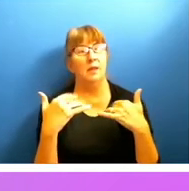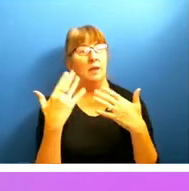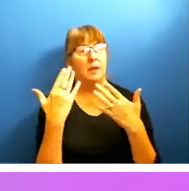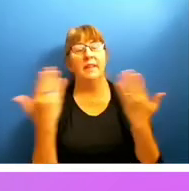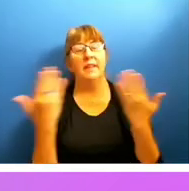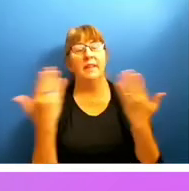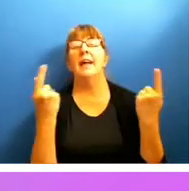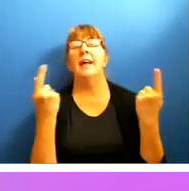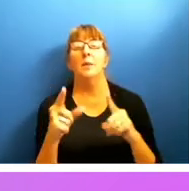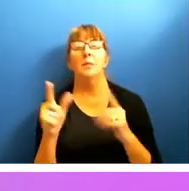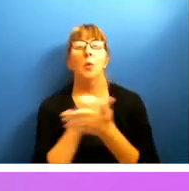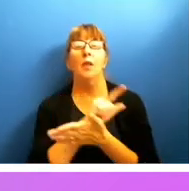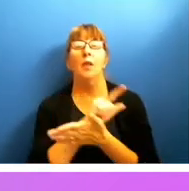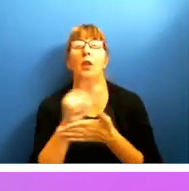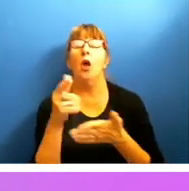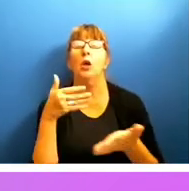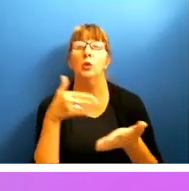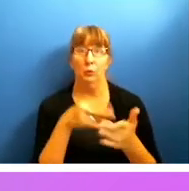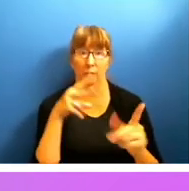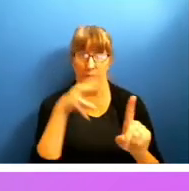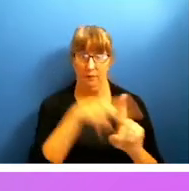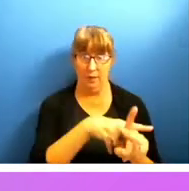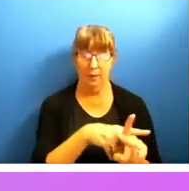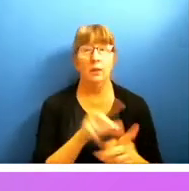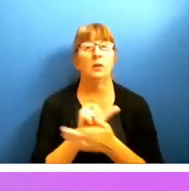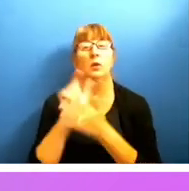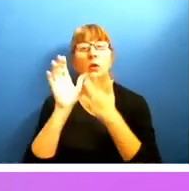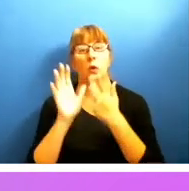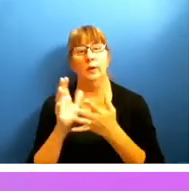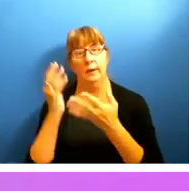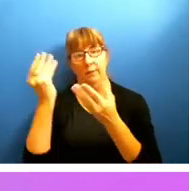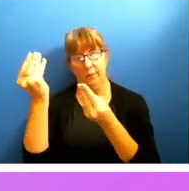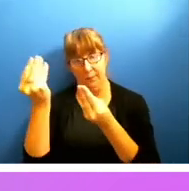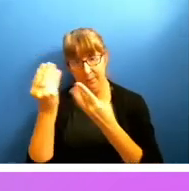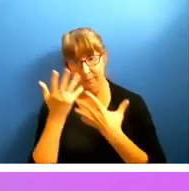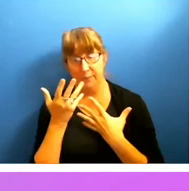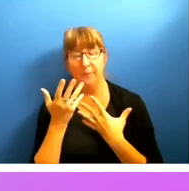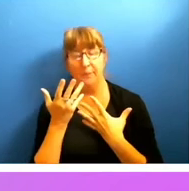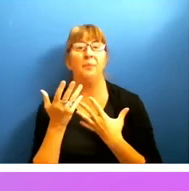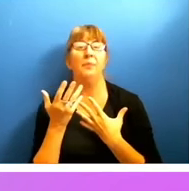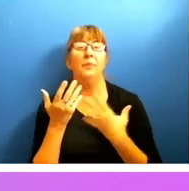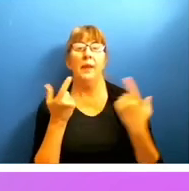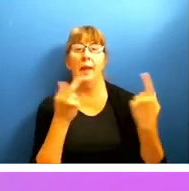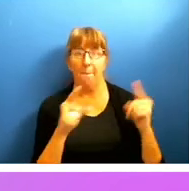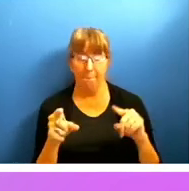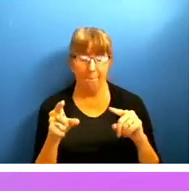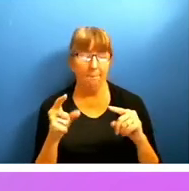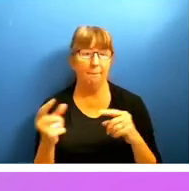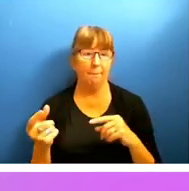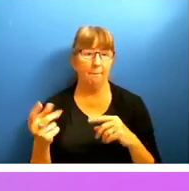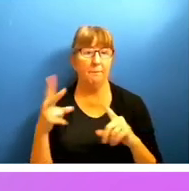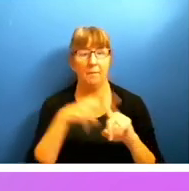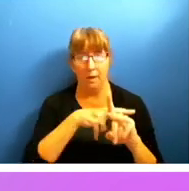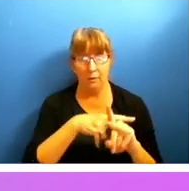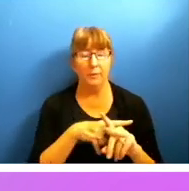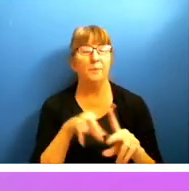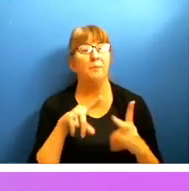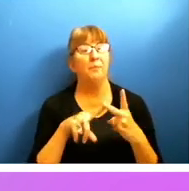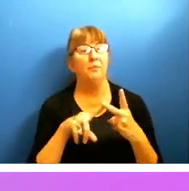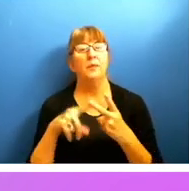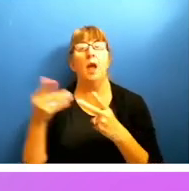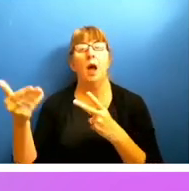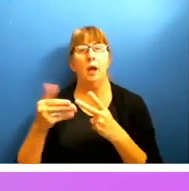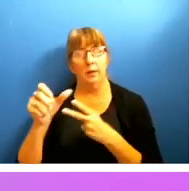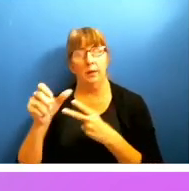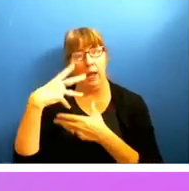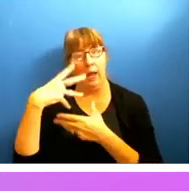comes in. So the lawyers are going to have to be assigned. The business is notified. You're going to have to retain outside counsel. So you can see I've put a cost in for that. But